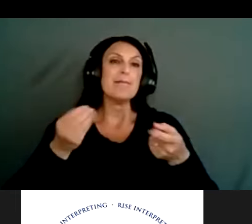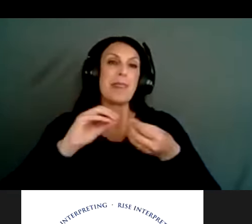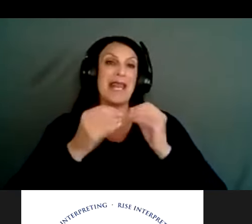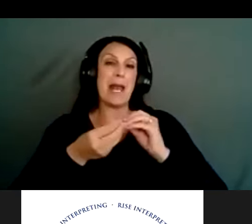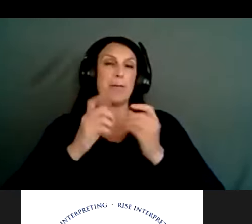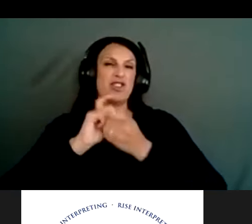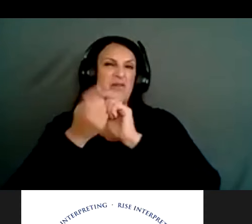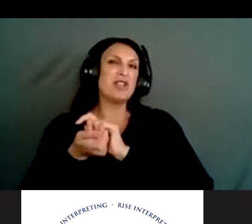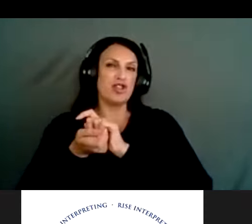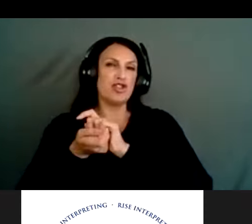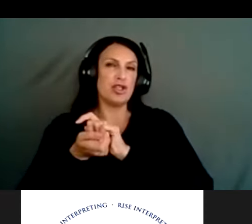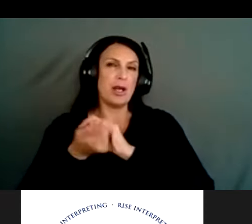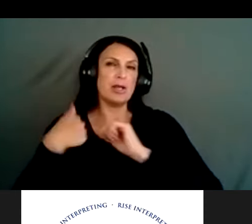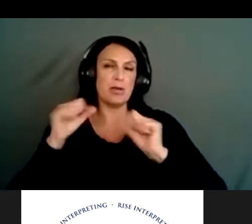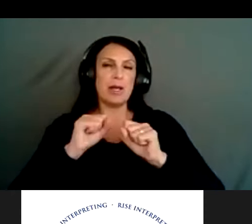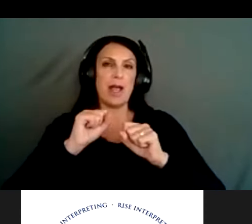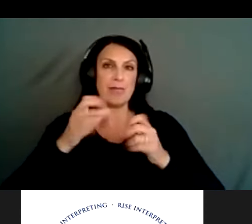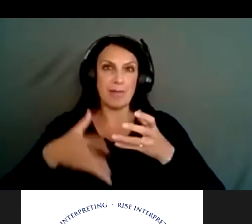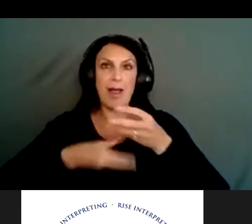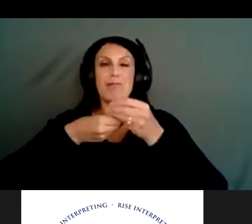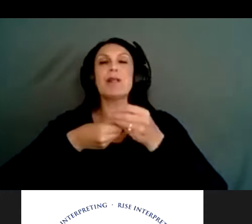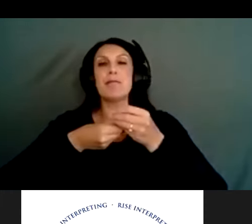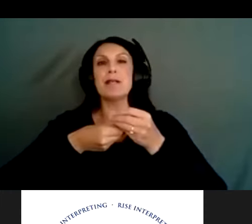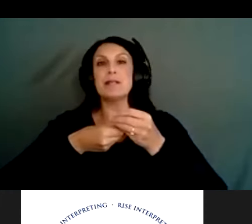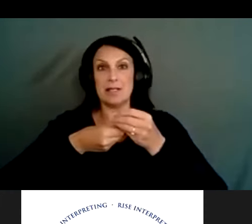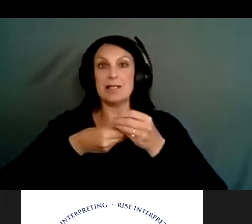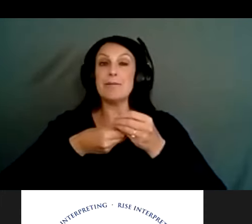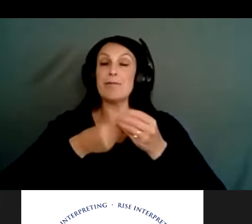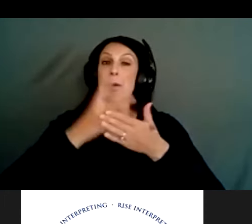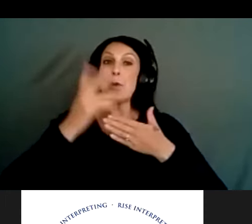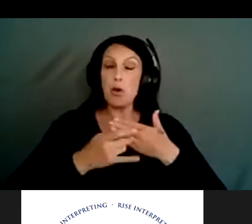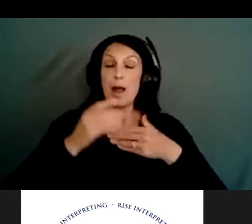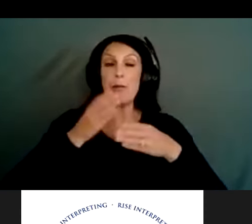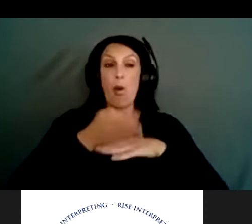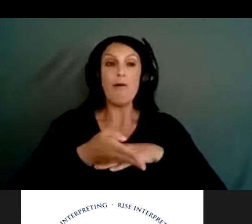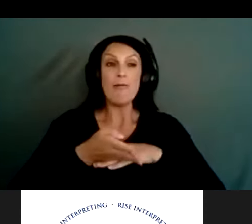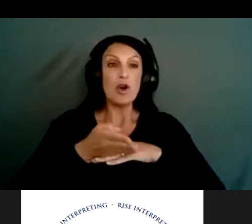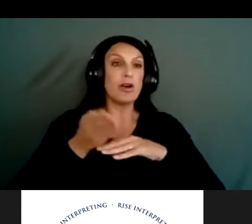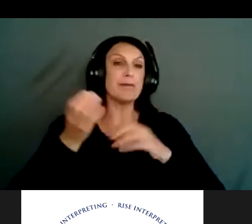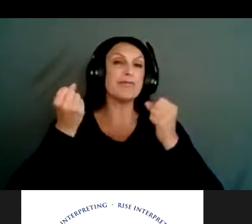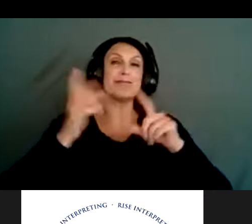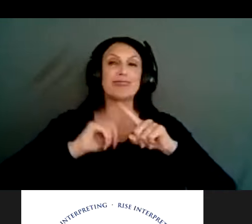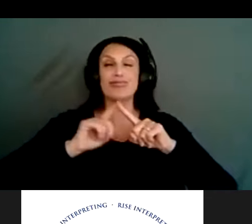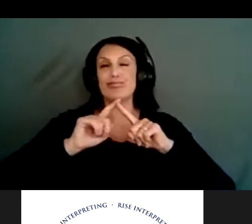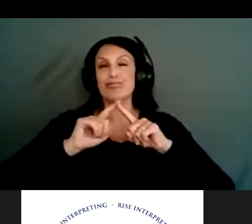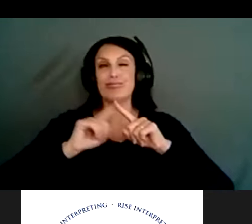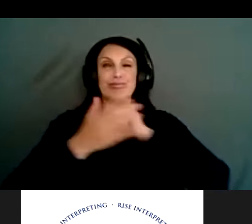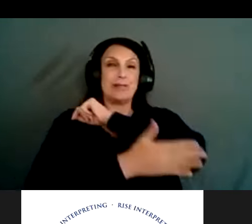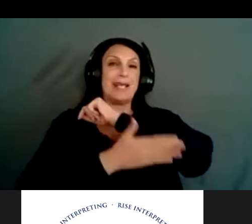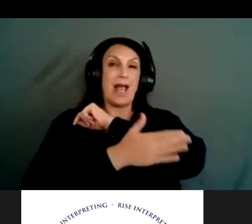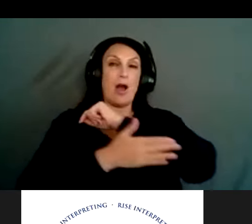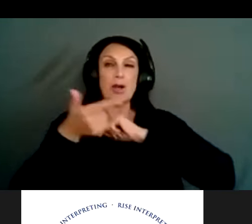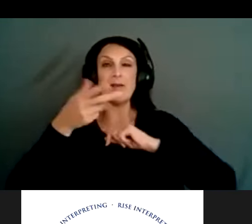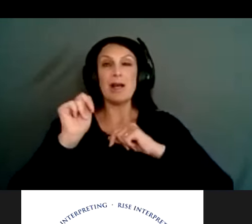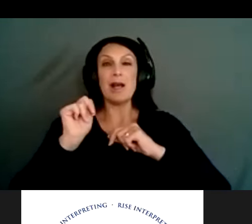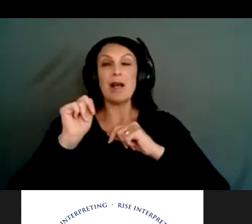were able to implement this program in over 20 different gunshots across the county. And it goes to different levels. Some